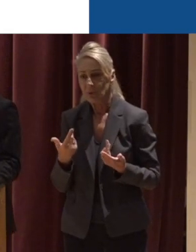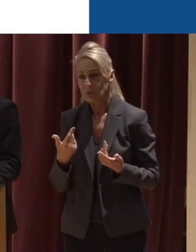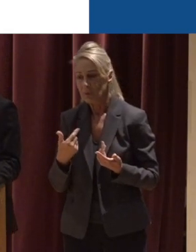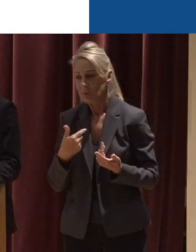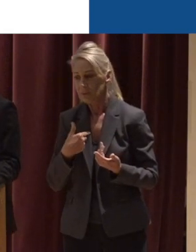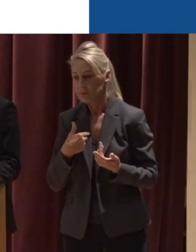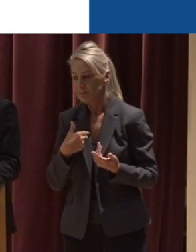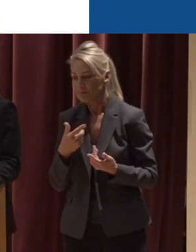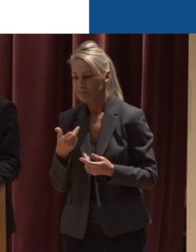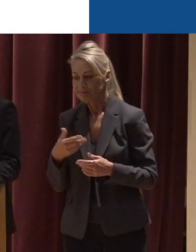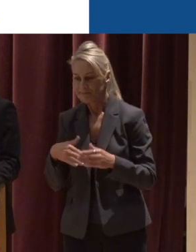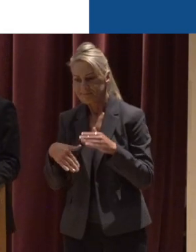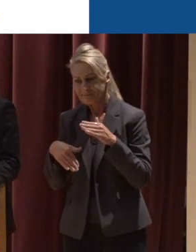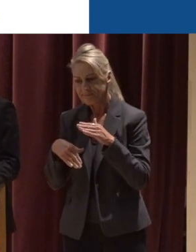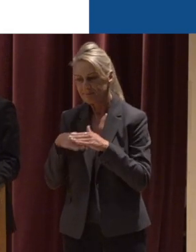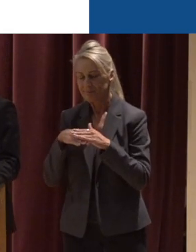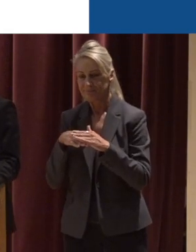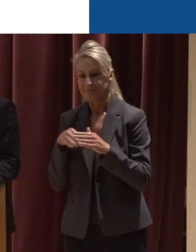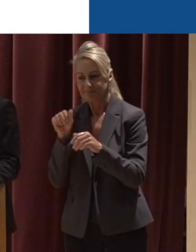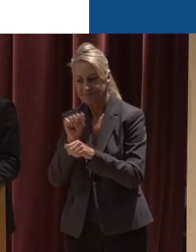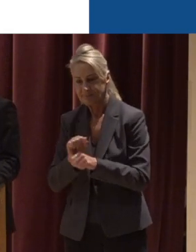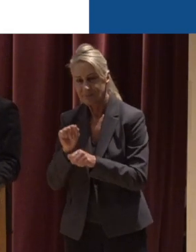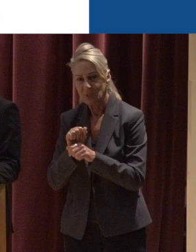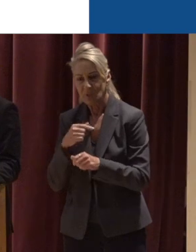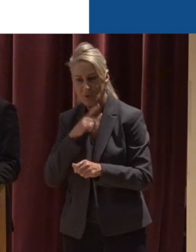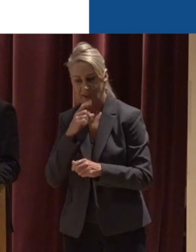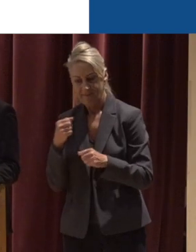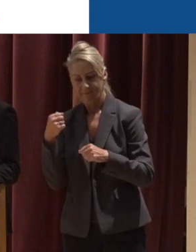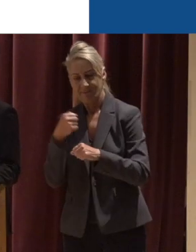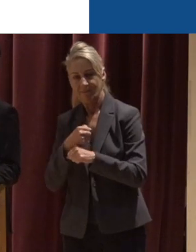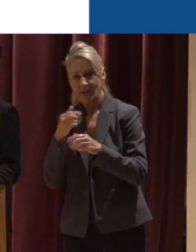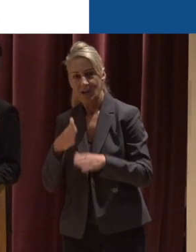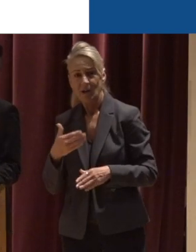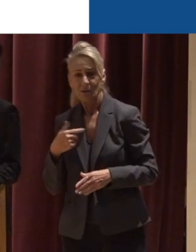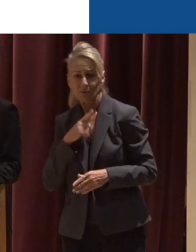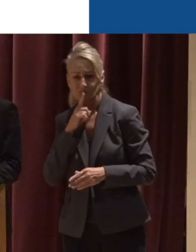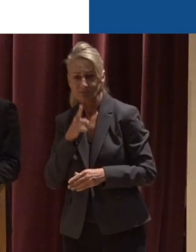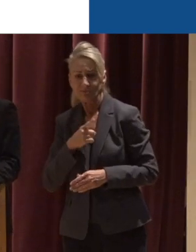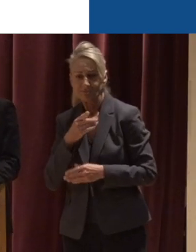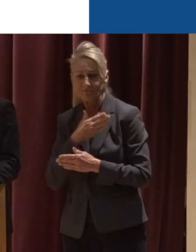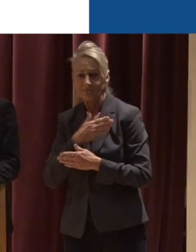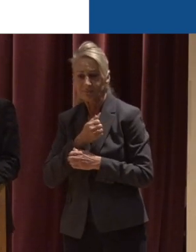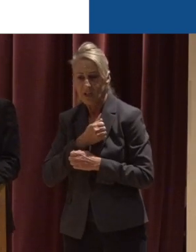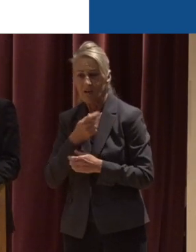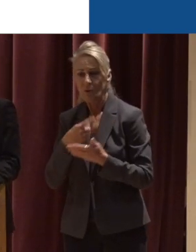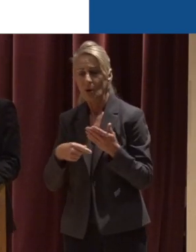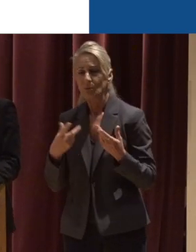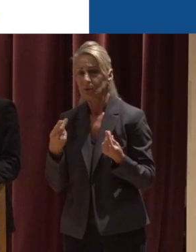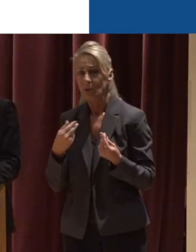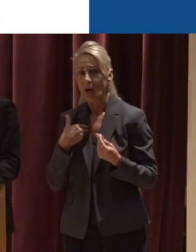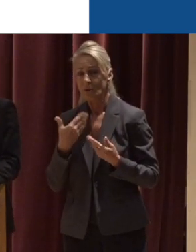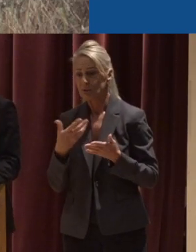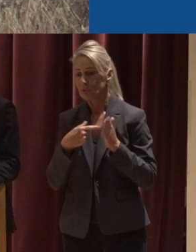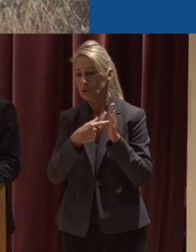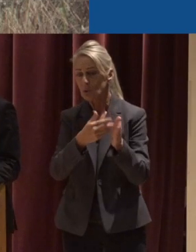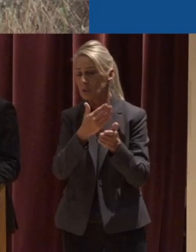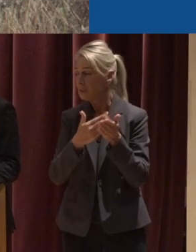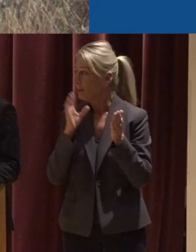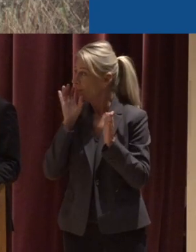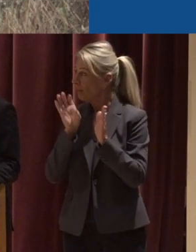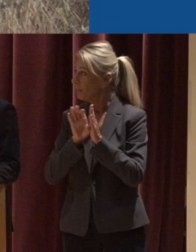the max And, you know, we're fighters And we love what we do So I wanted to end with some photos of our crew